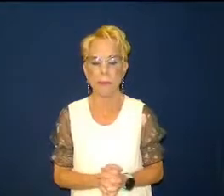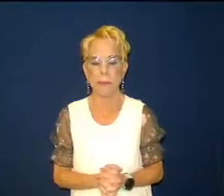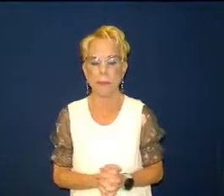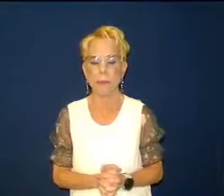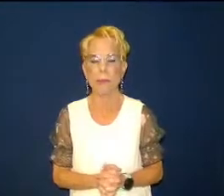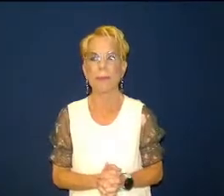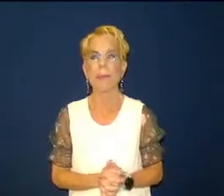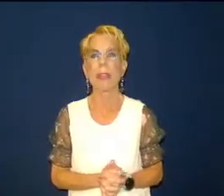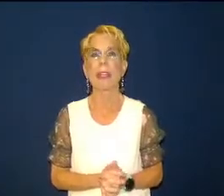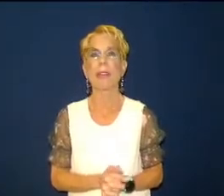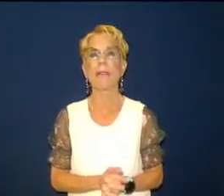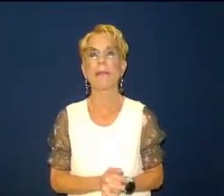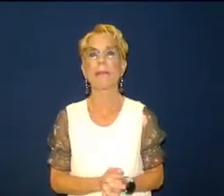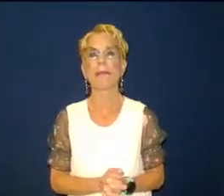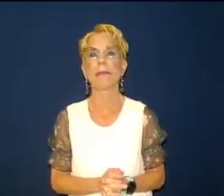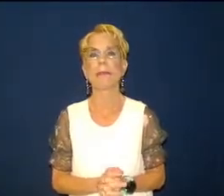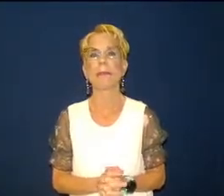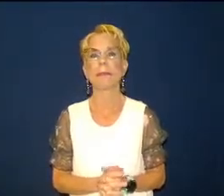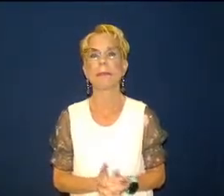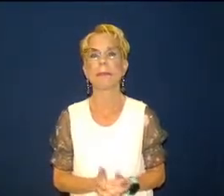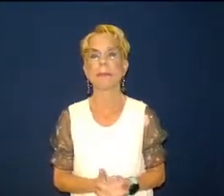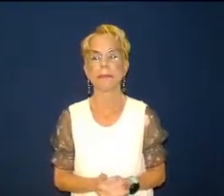worship the god that redeems you